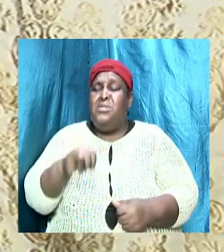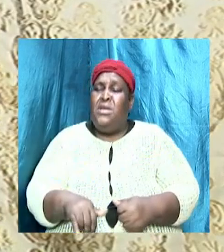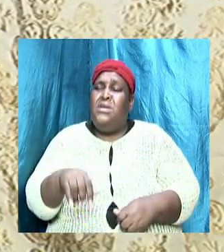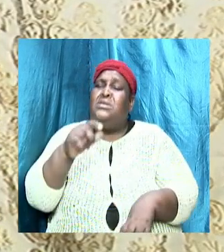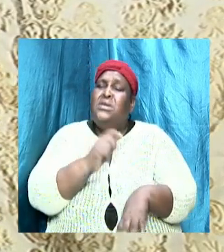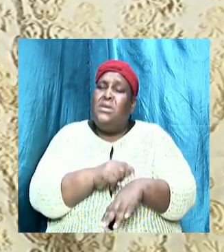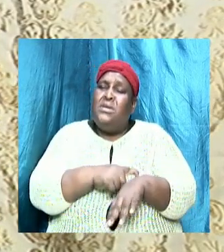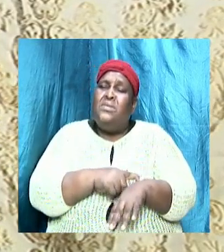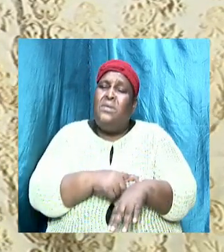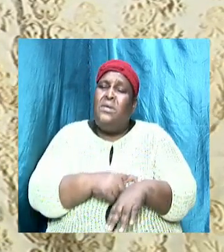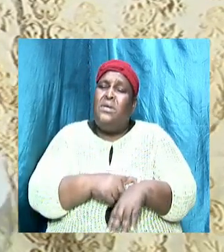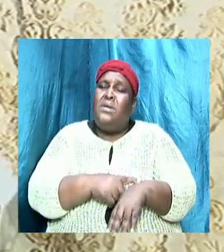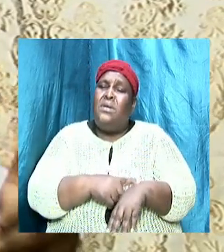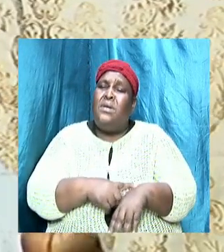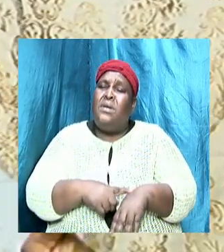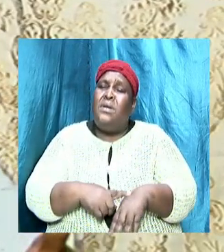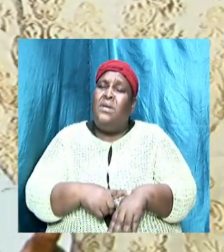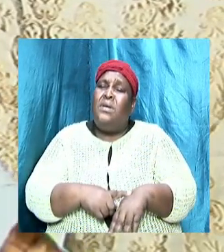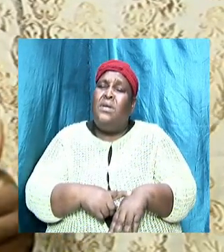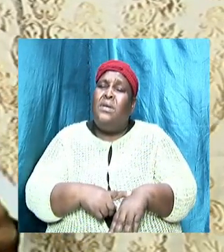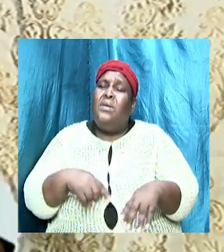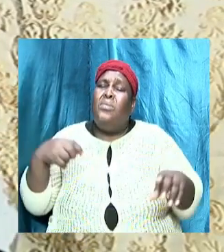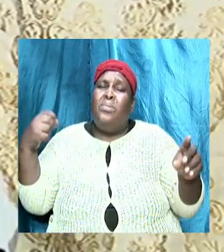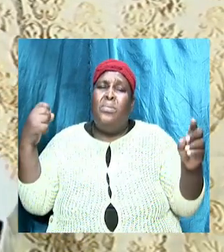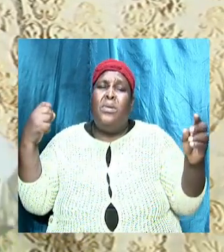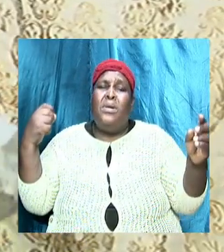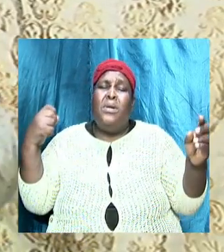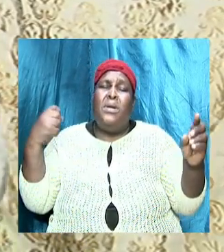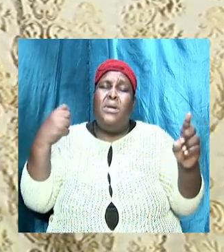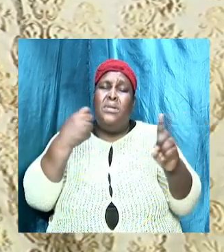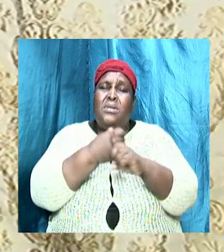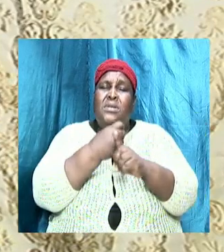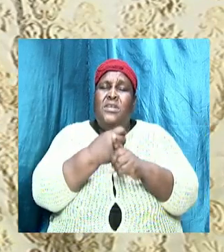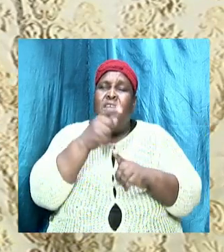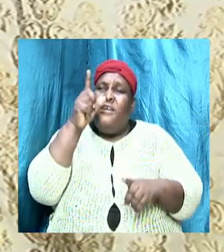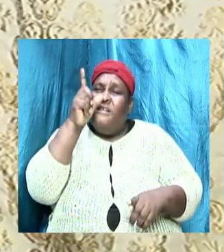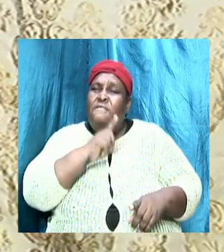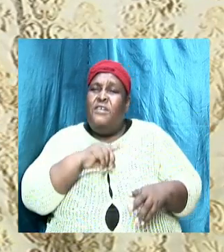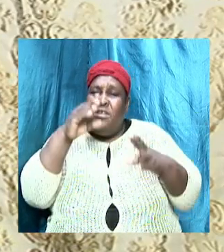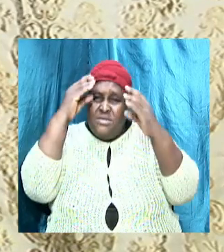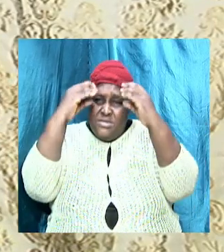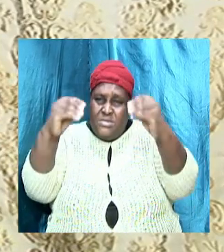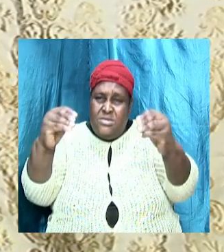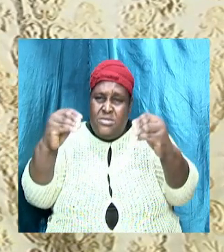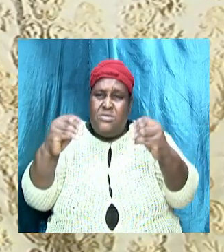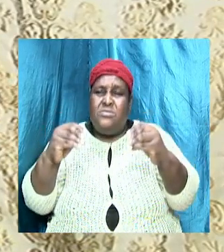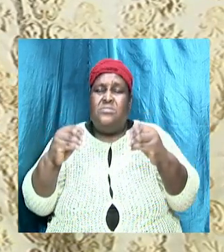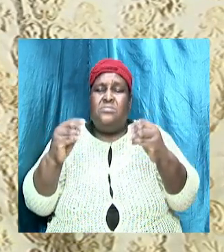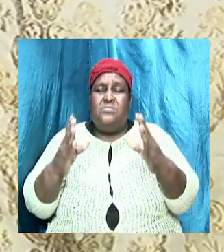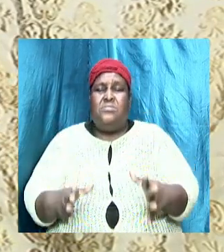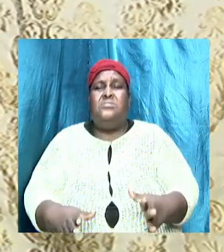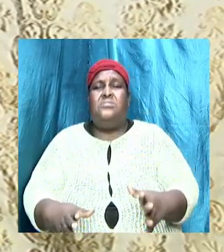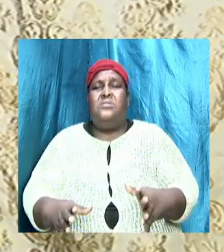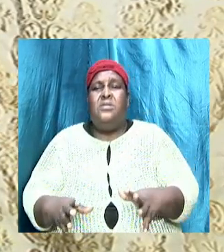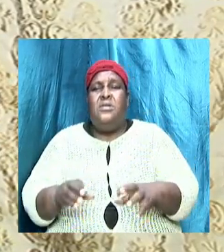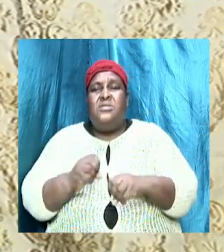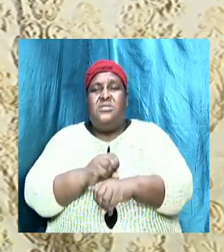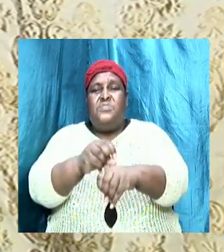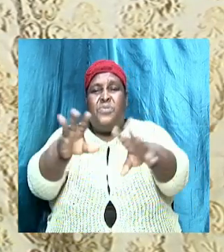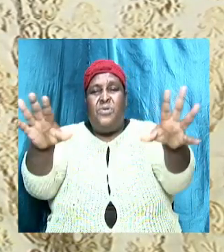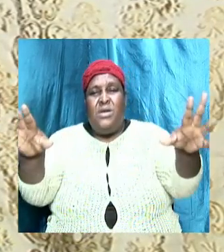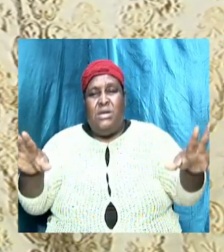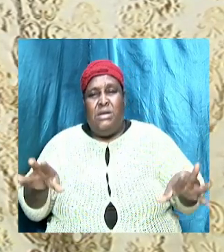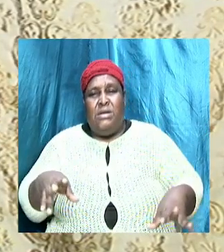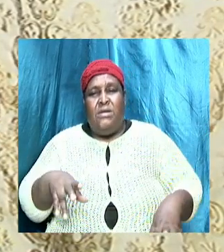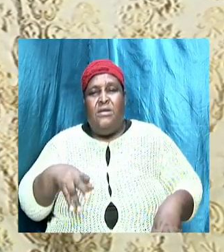under attack from false teachers who were spreading dangerous air says I want us to